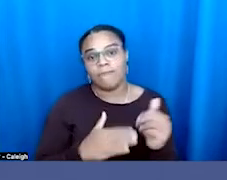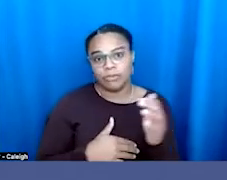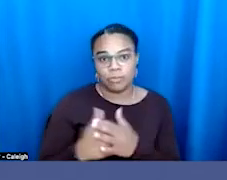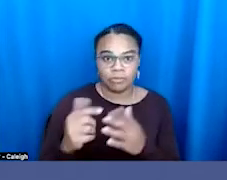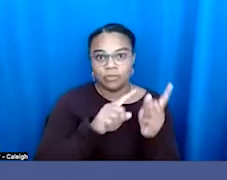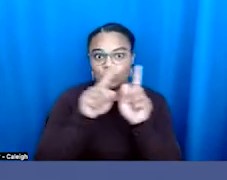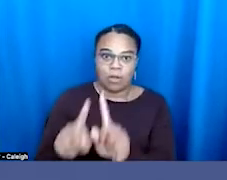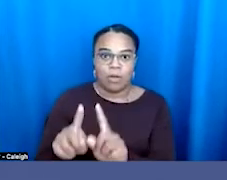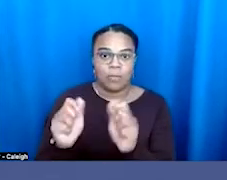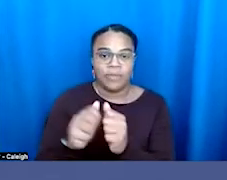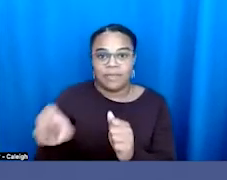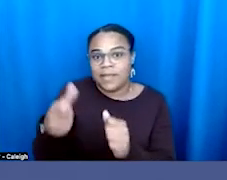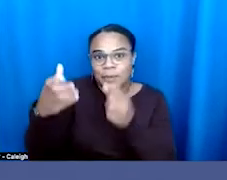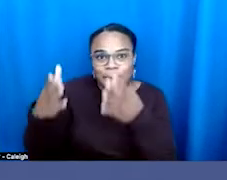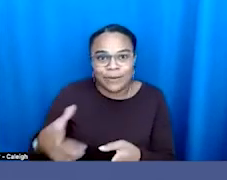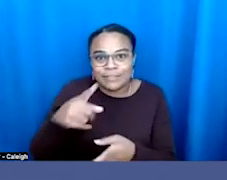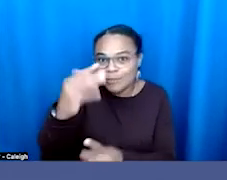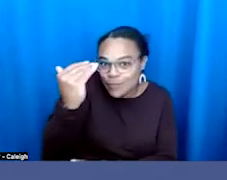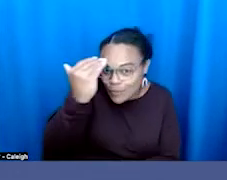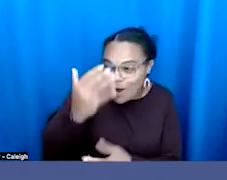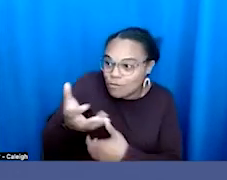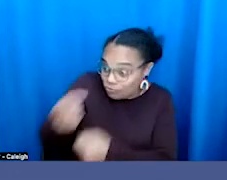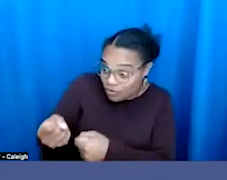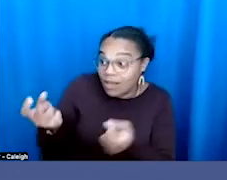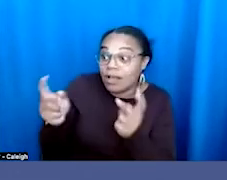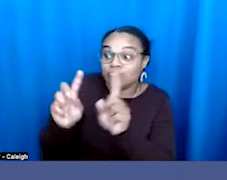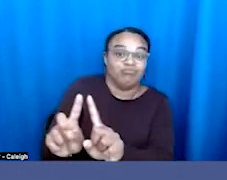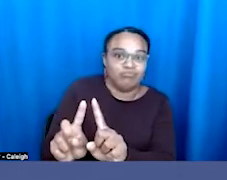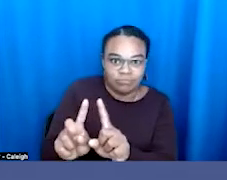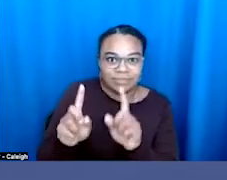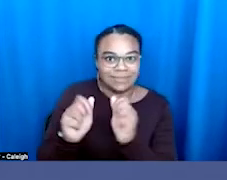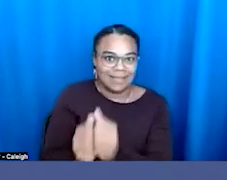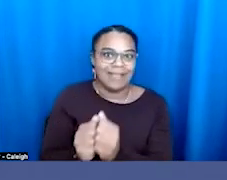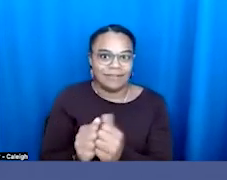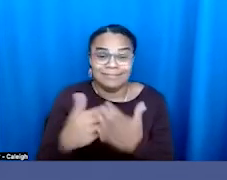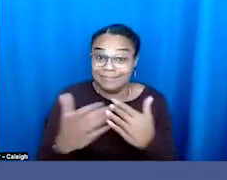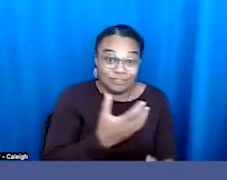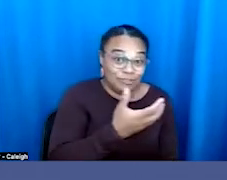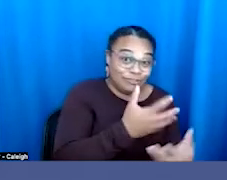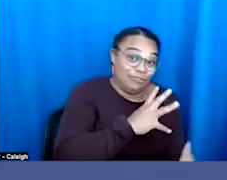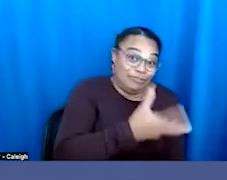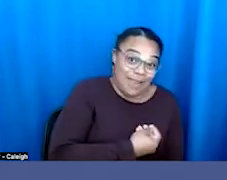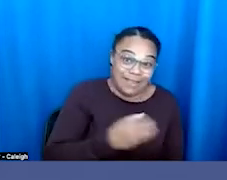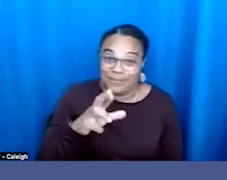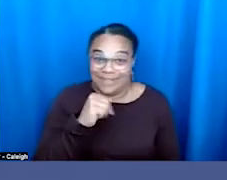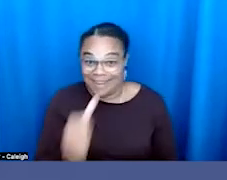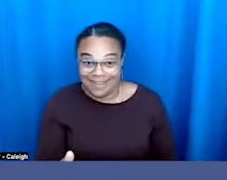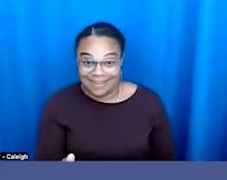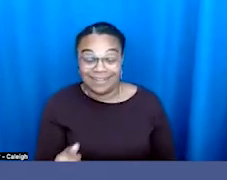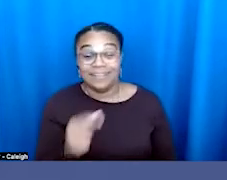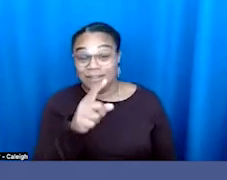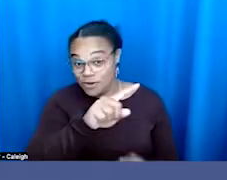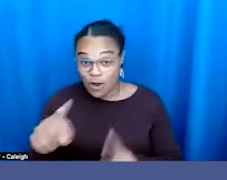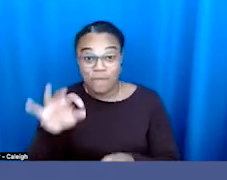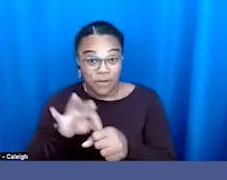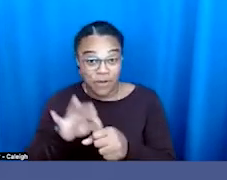go with somebody you know and trust than to have to do that alone, um, whether you're a trans or not. So, you know, go vote when you go vote, go with